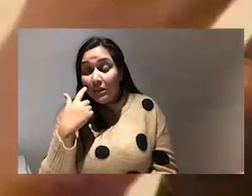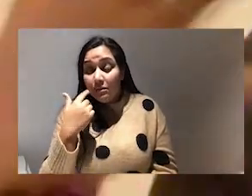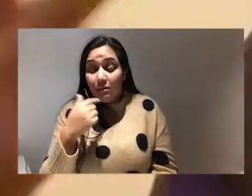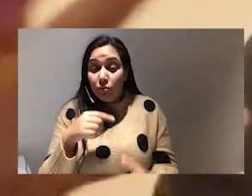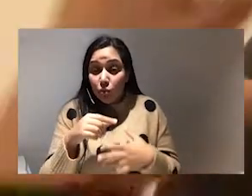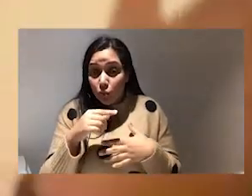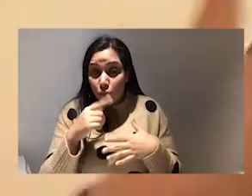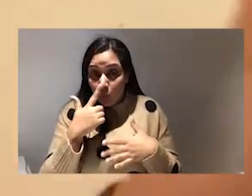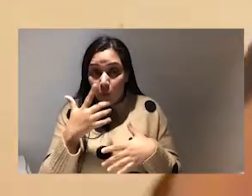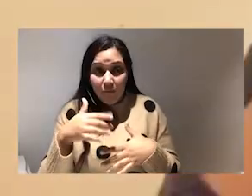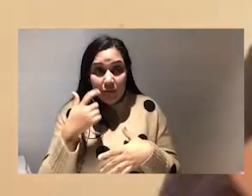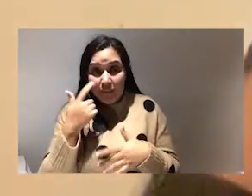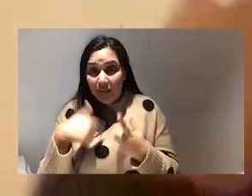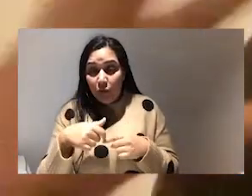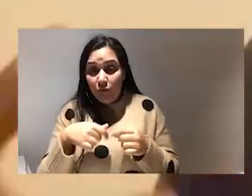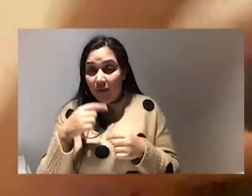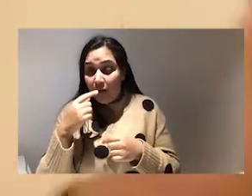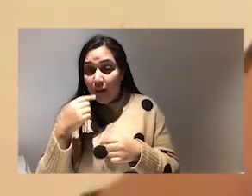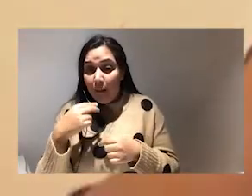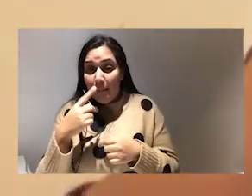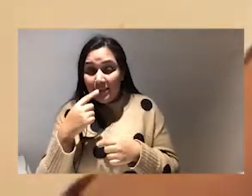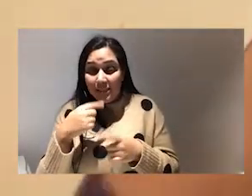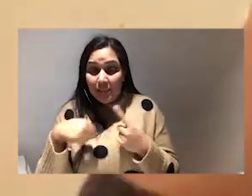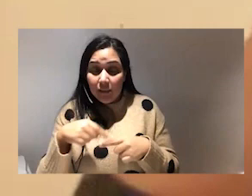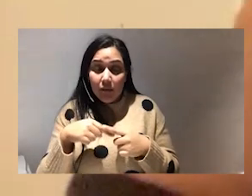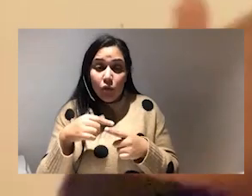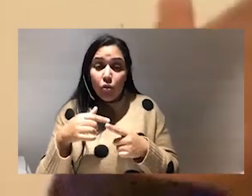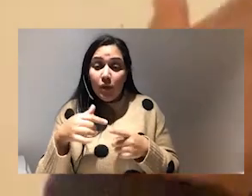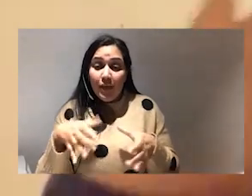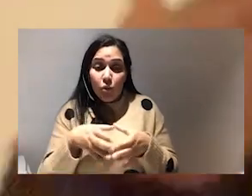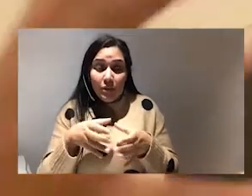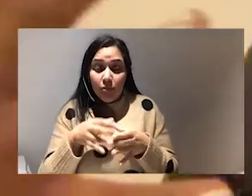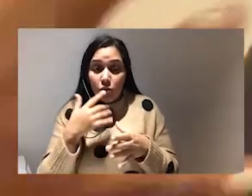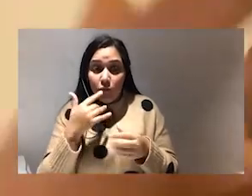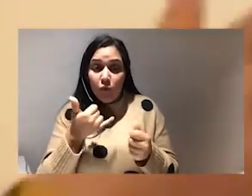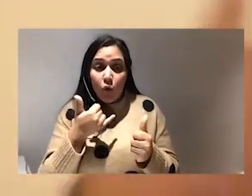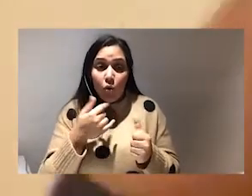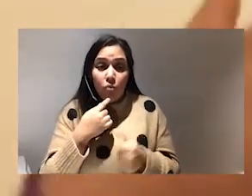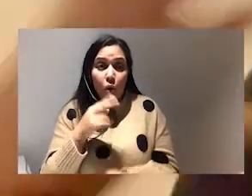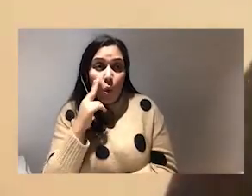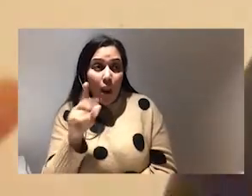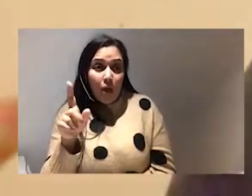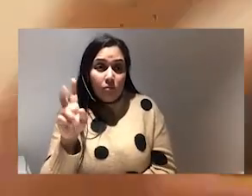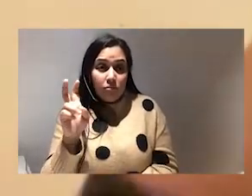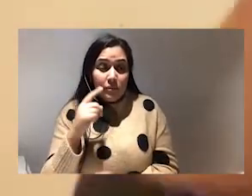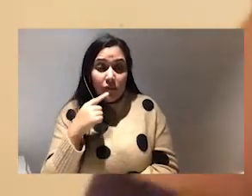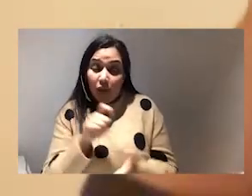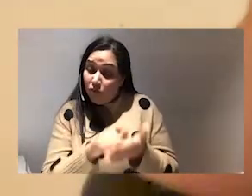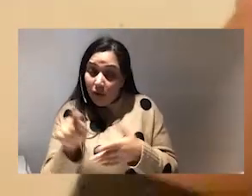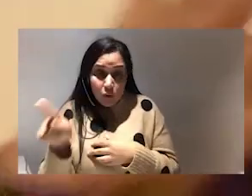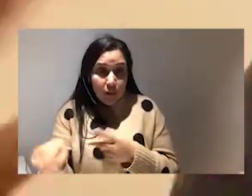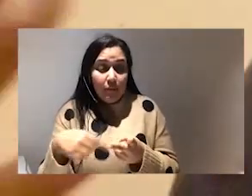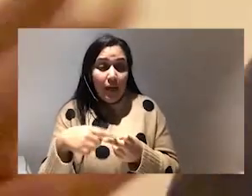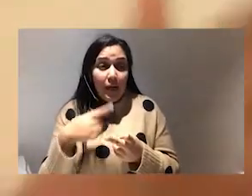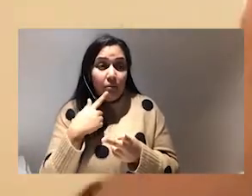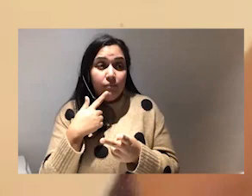or someone in your team has the capacity to do the calling or the call out like you can say to them you can write to them you can